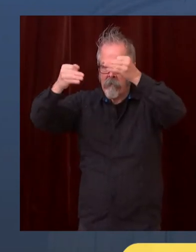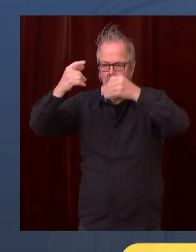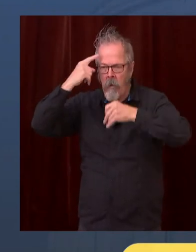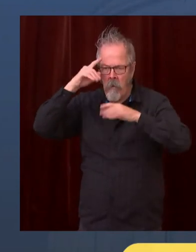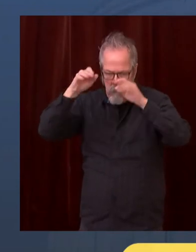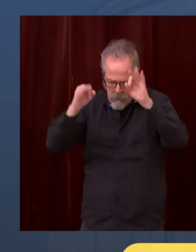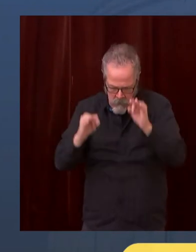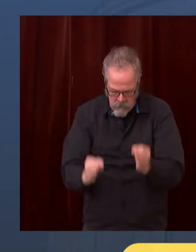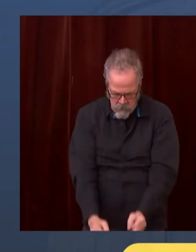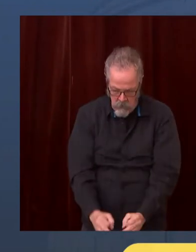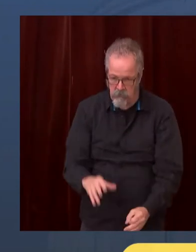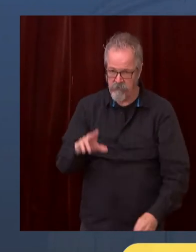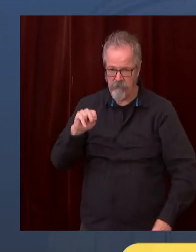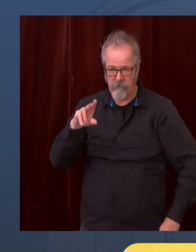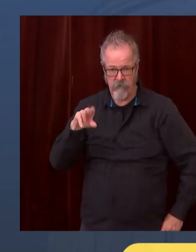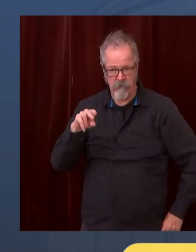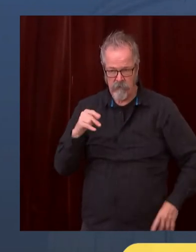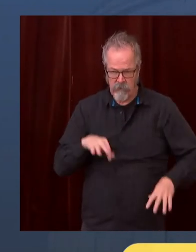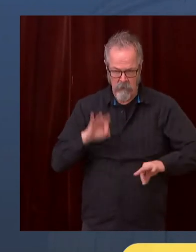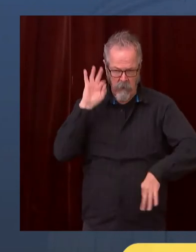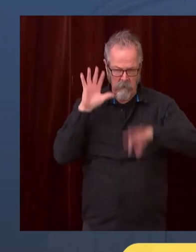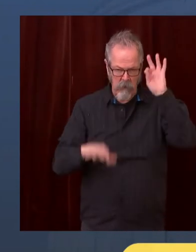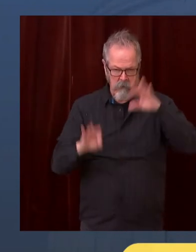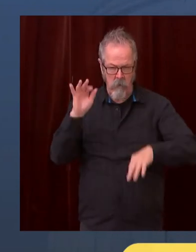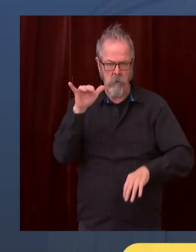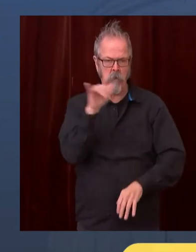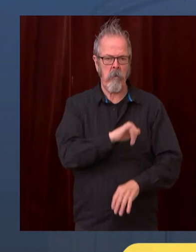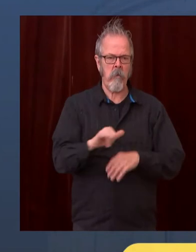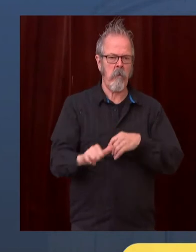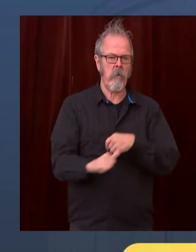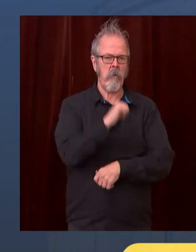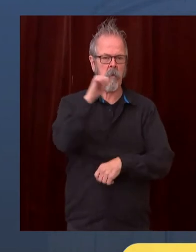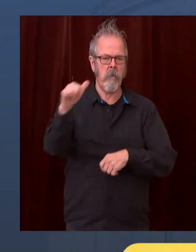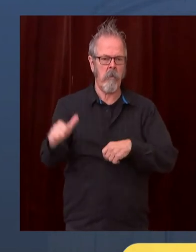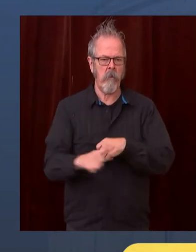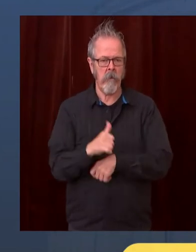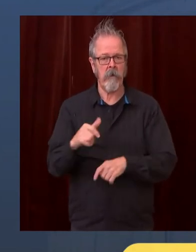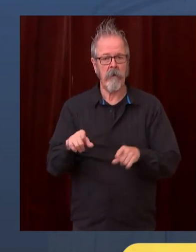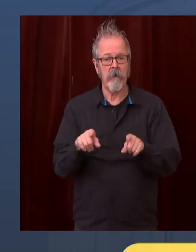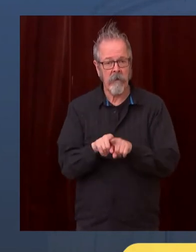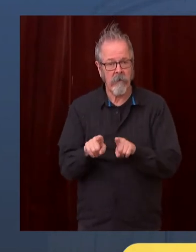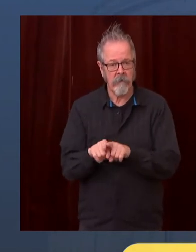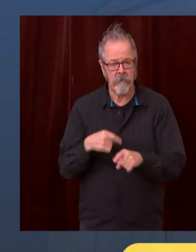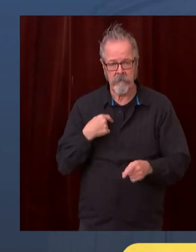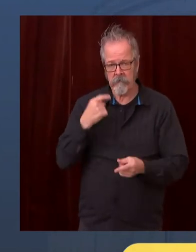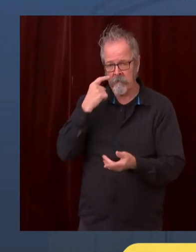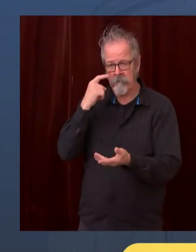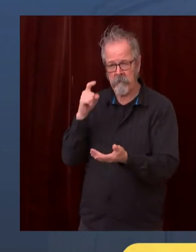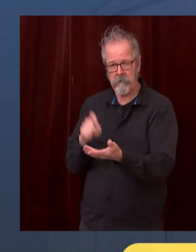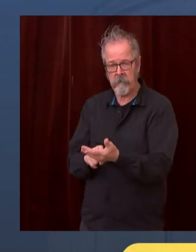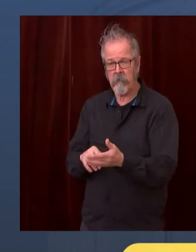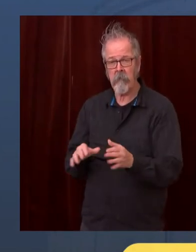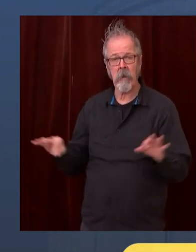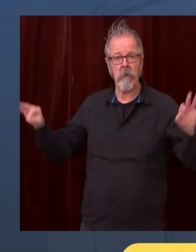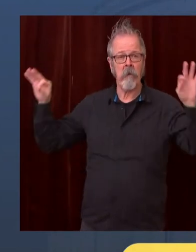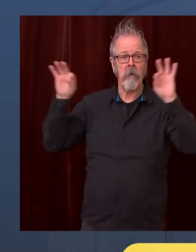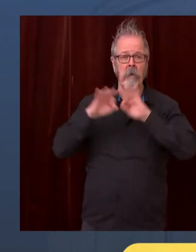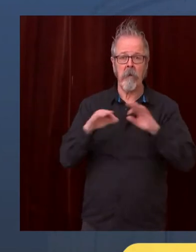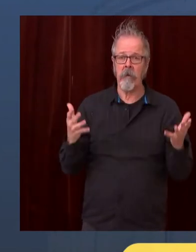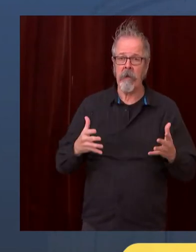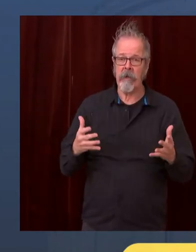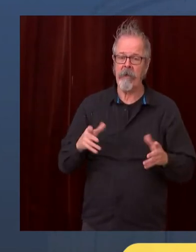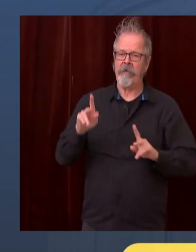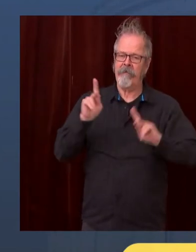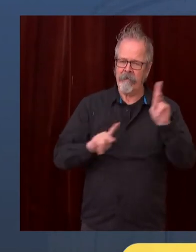and all other aspects of community members, but also health officials. We all have to be on the same page.